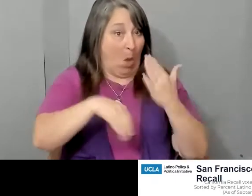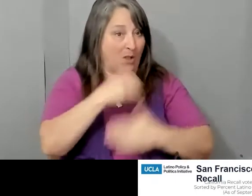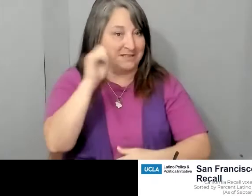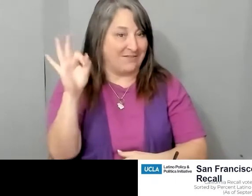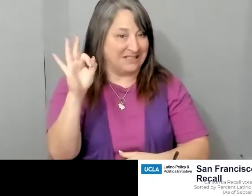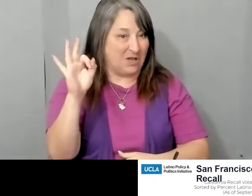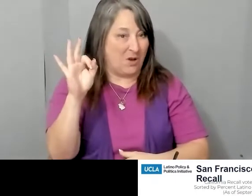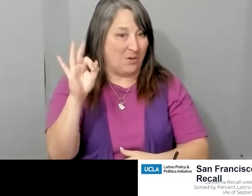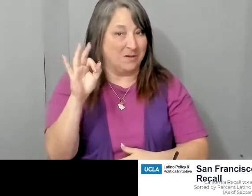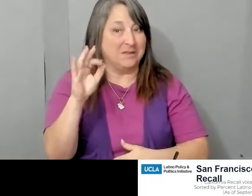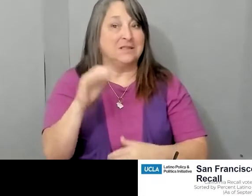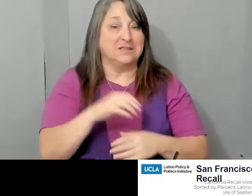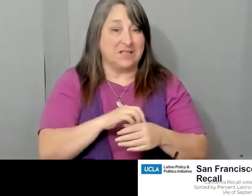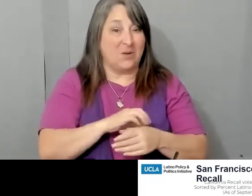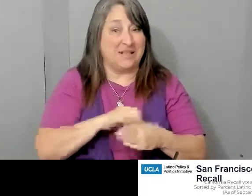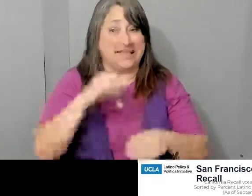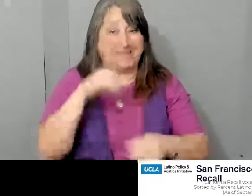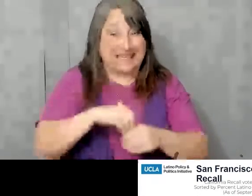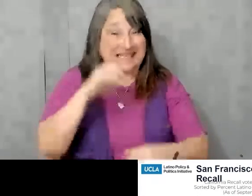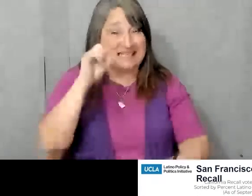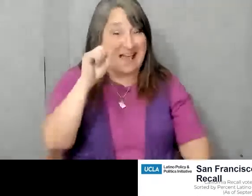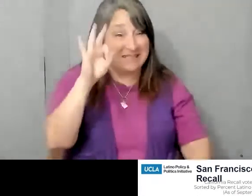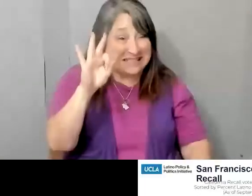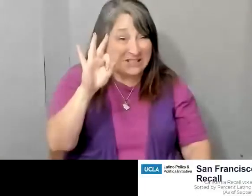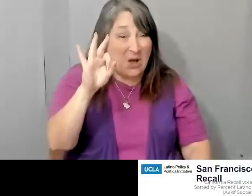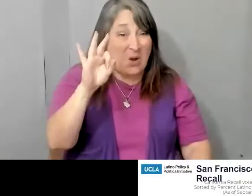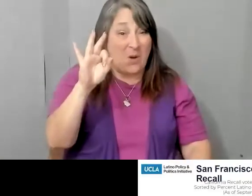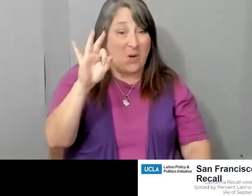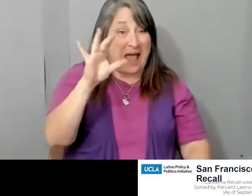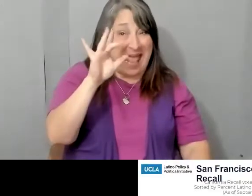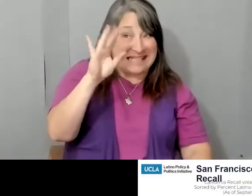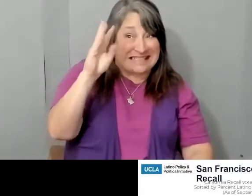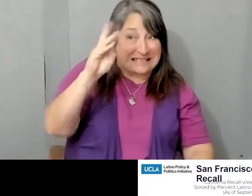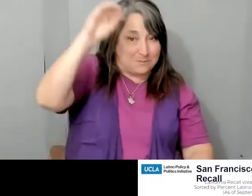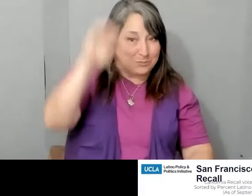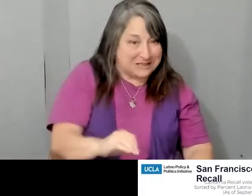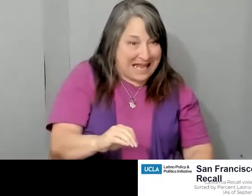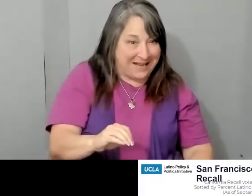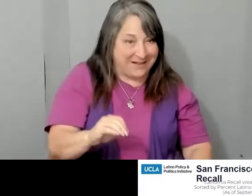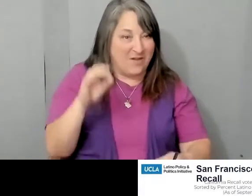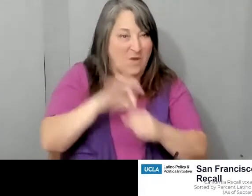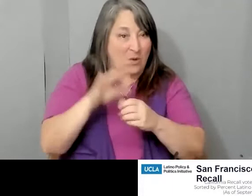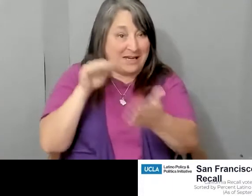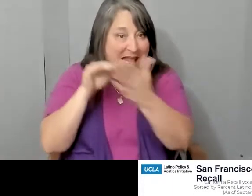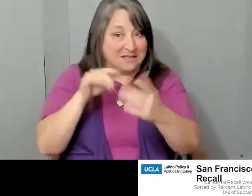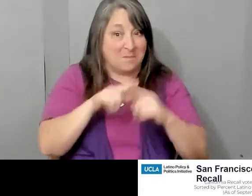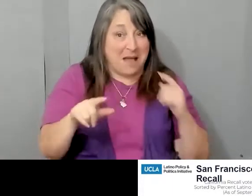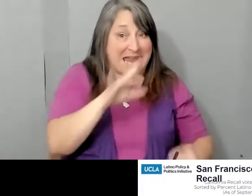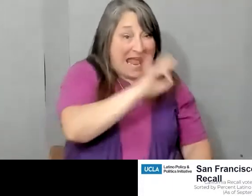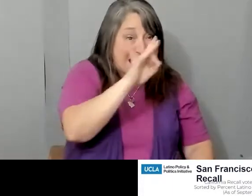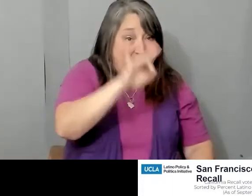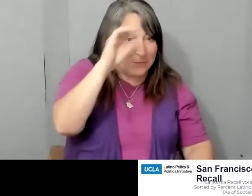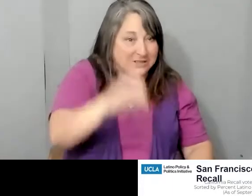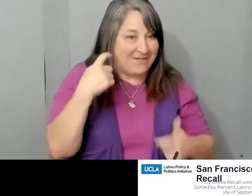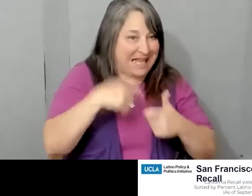86%. So even in San Francisco, Latino voters, by and large, rejected the recall. San